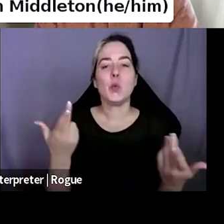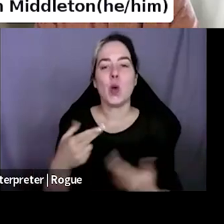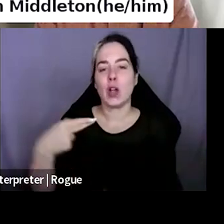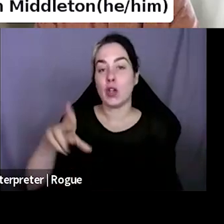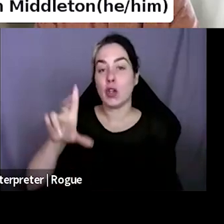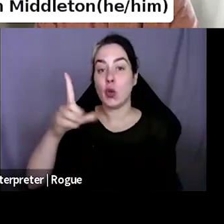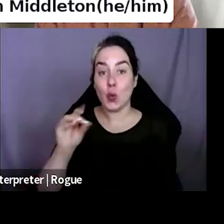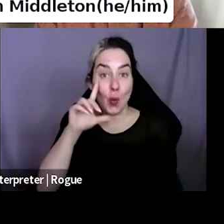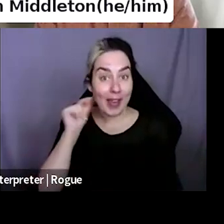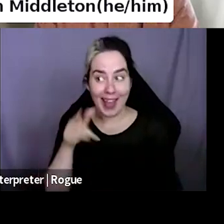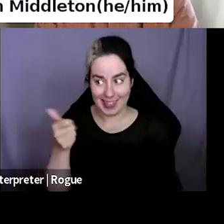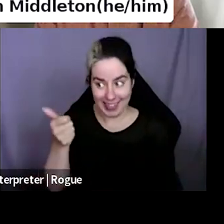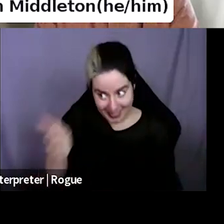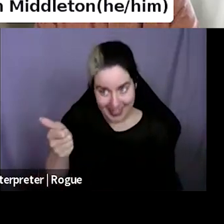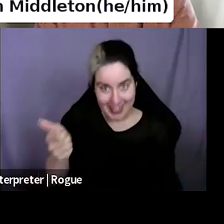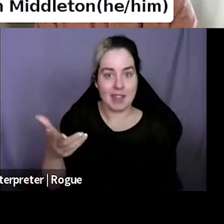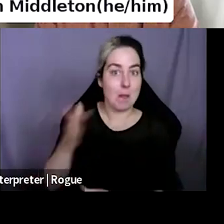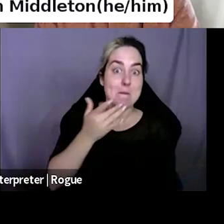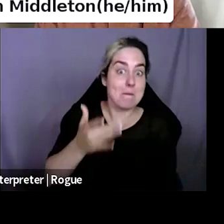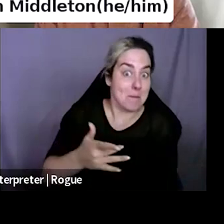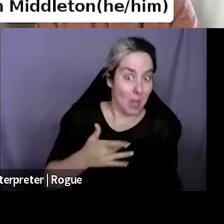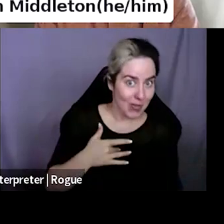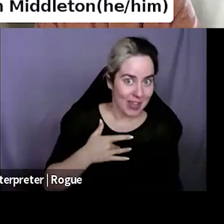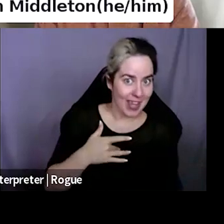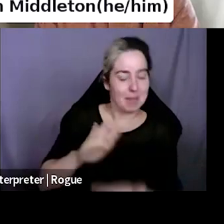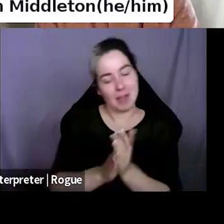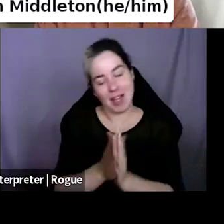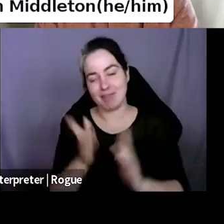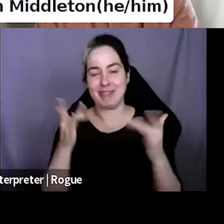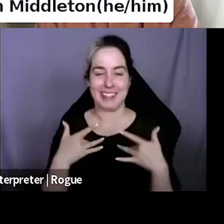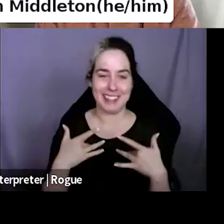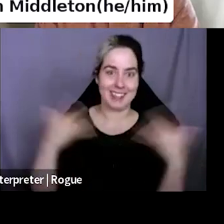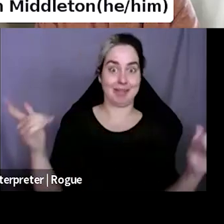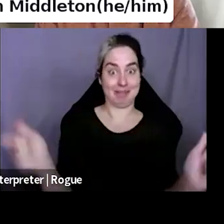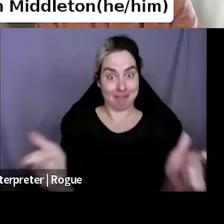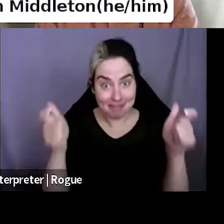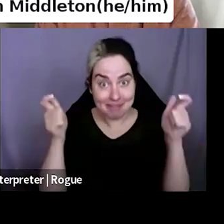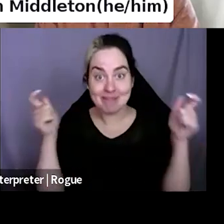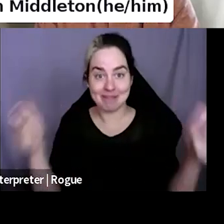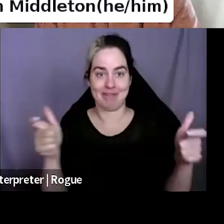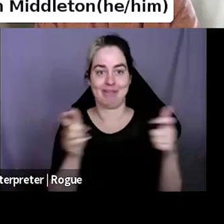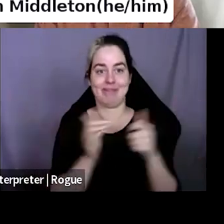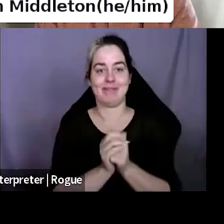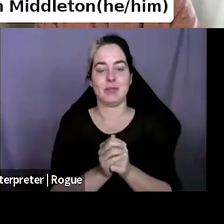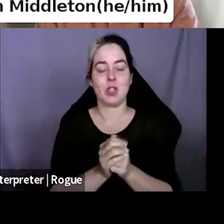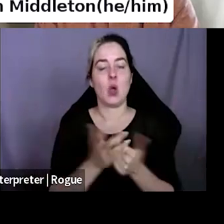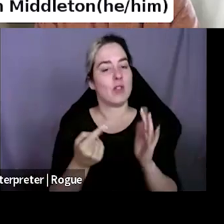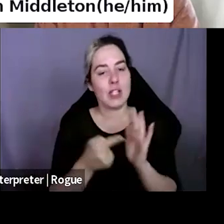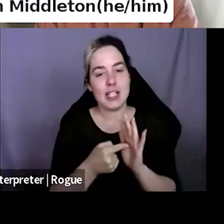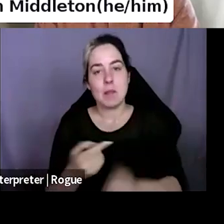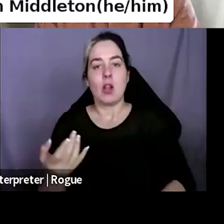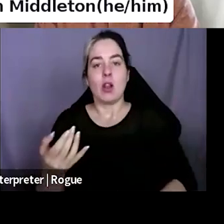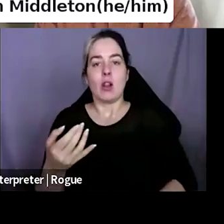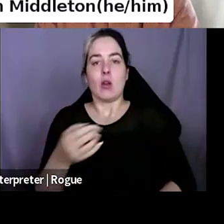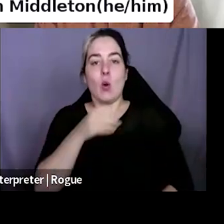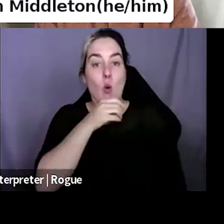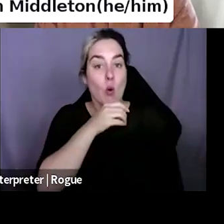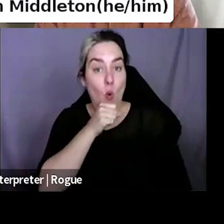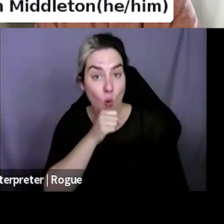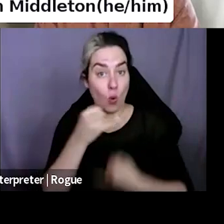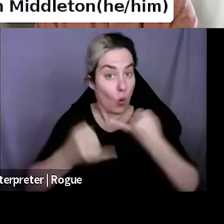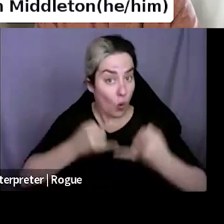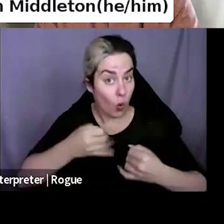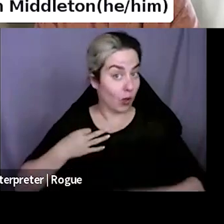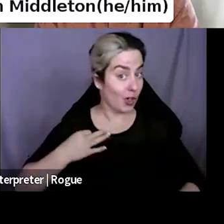party and sales day. So what we do is we, uh, or, uh, orange shirt day, um, or indigenous indigenous